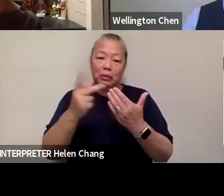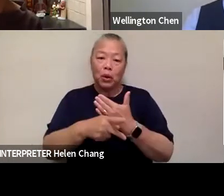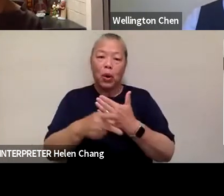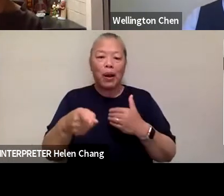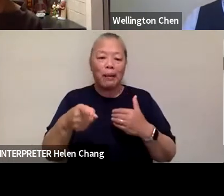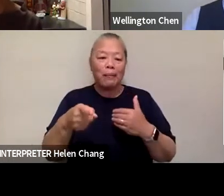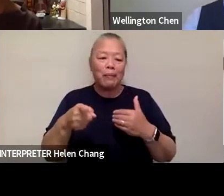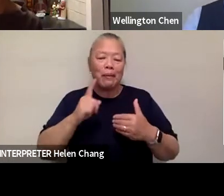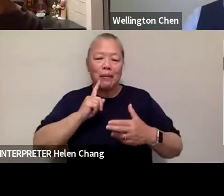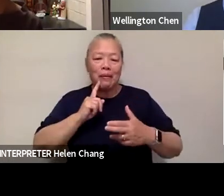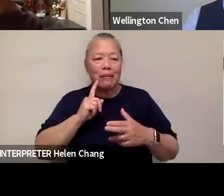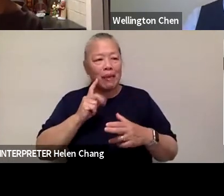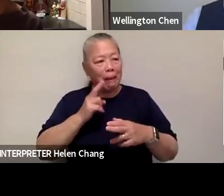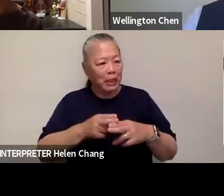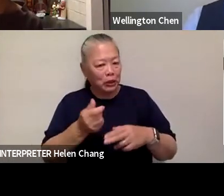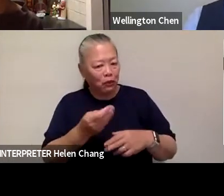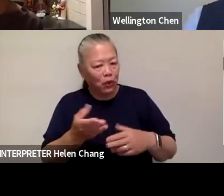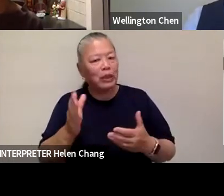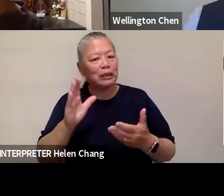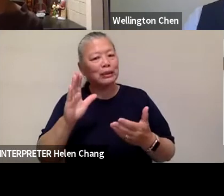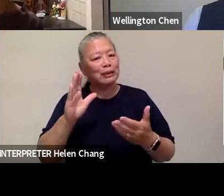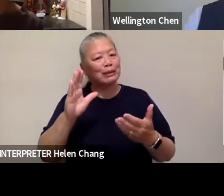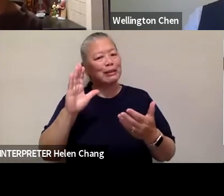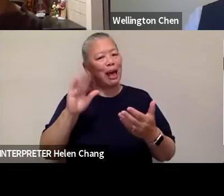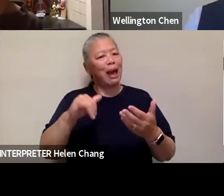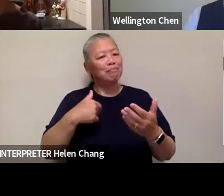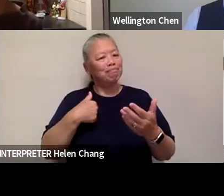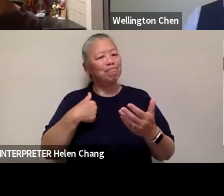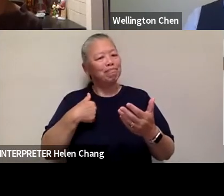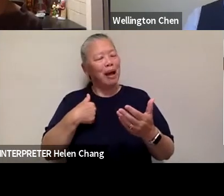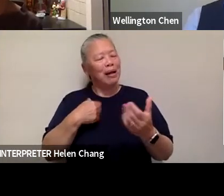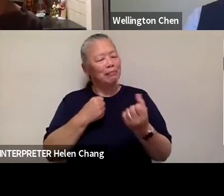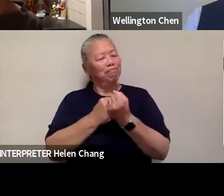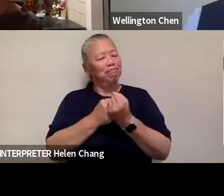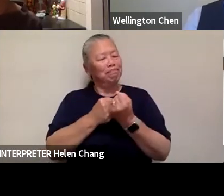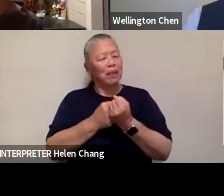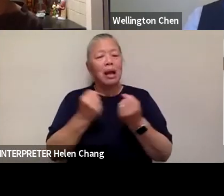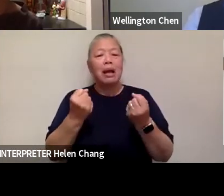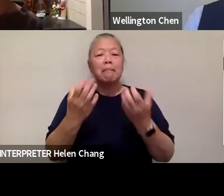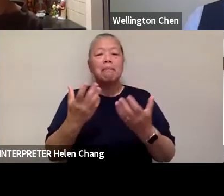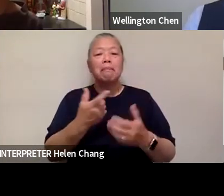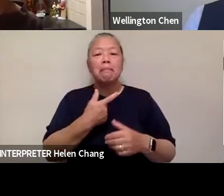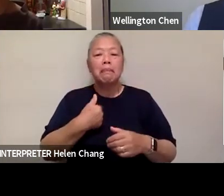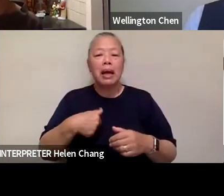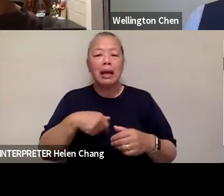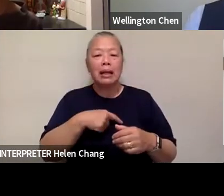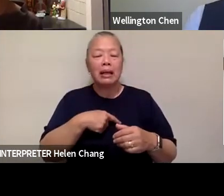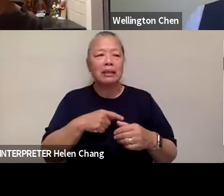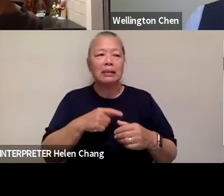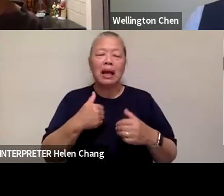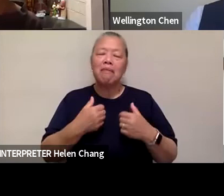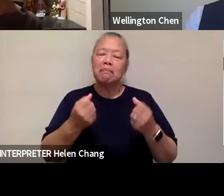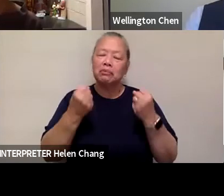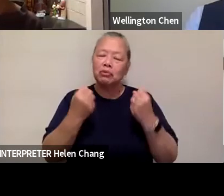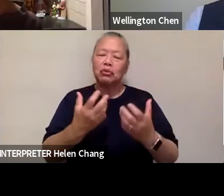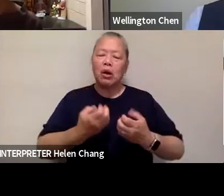know that I'm not alone in saying that, you know, a lot of us are here holding back really strong emotions, you know,